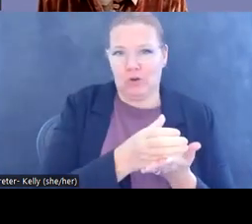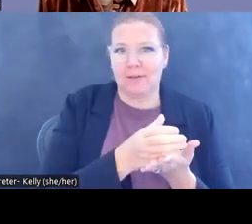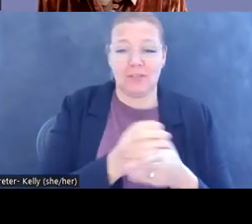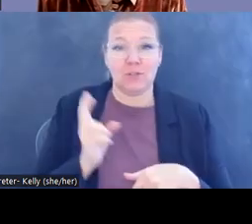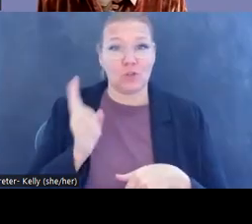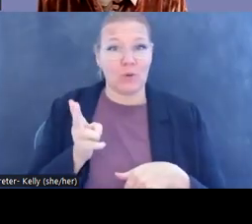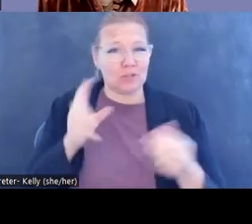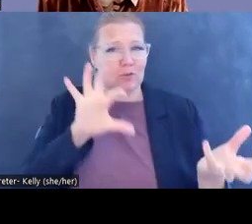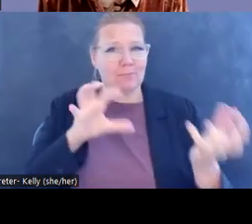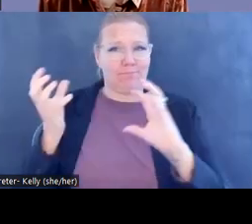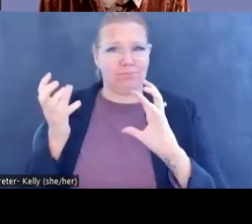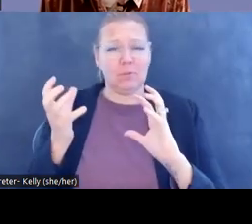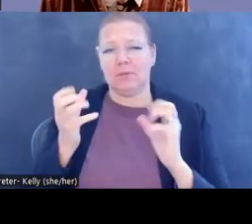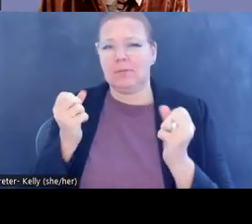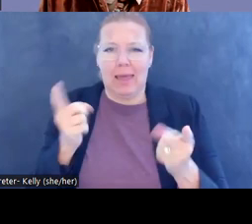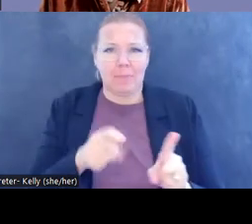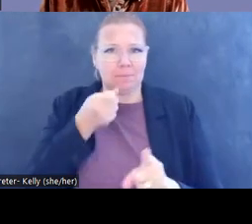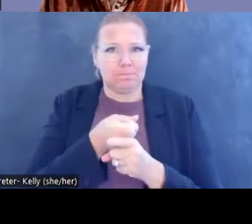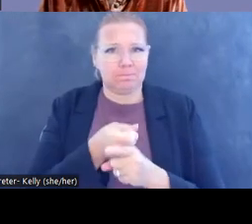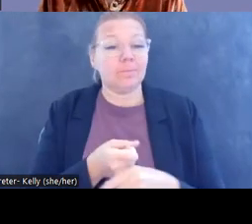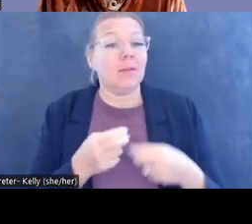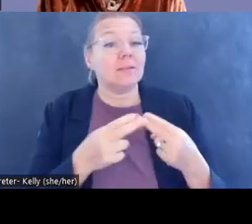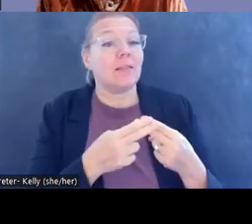one of his many casualties. Slide.